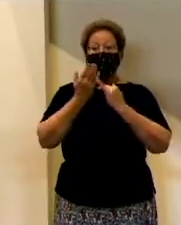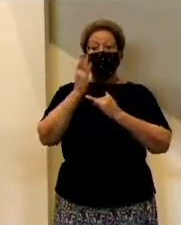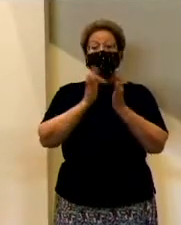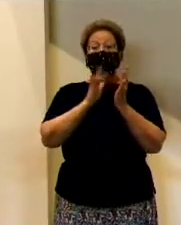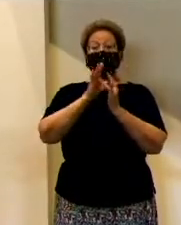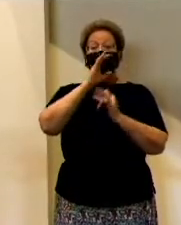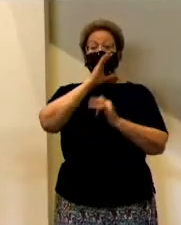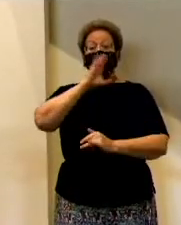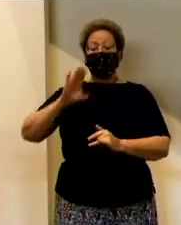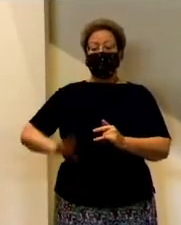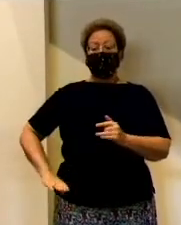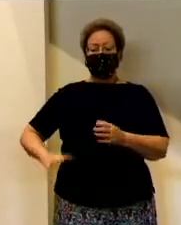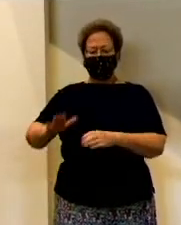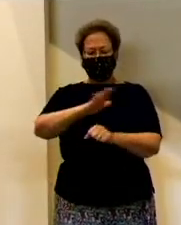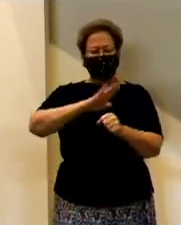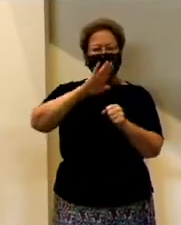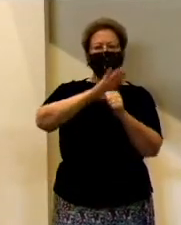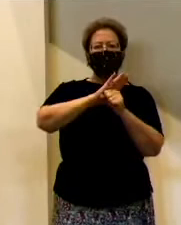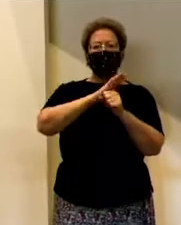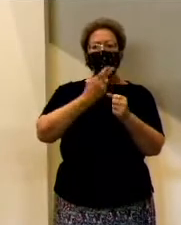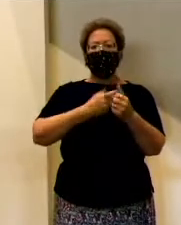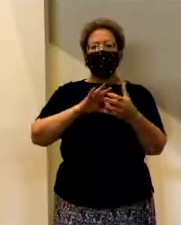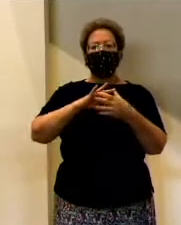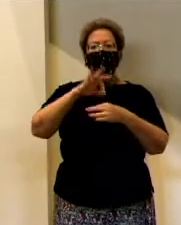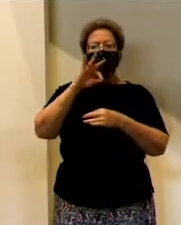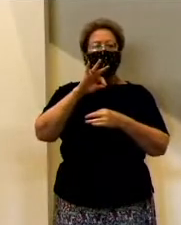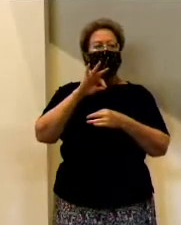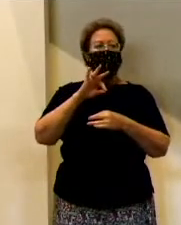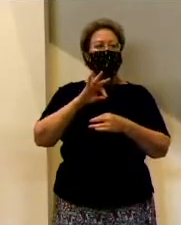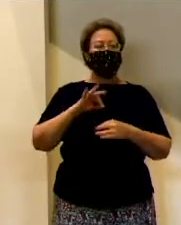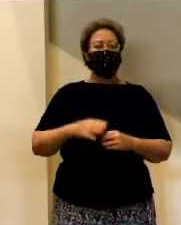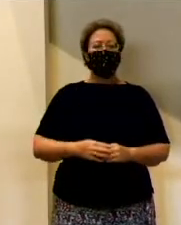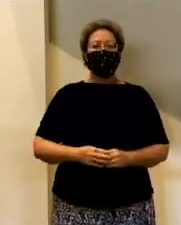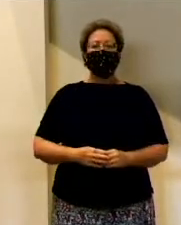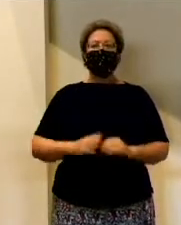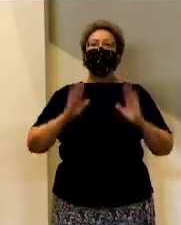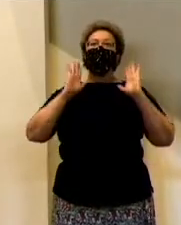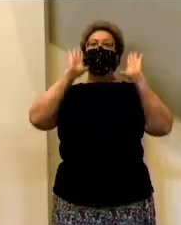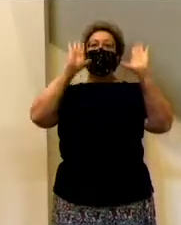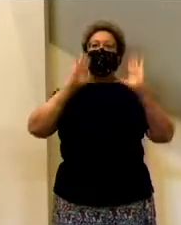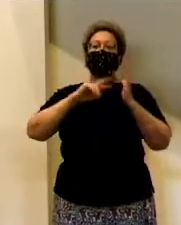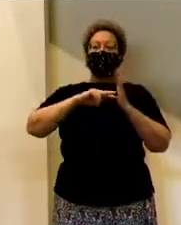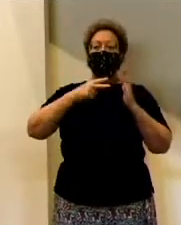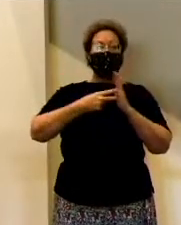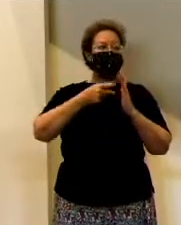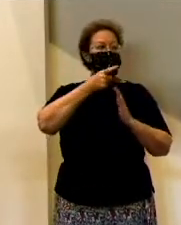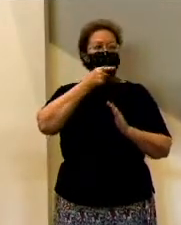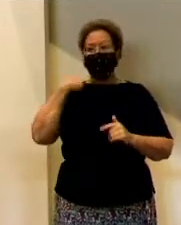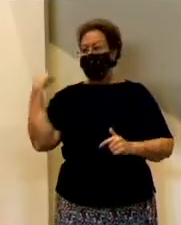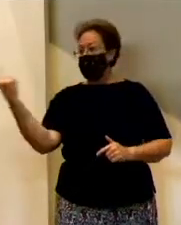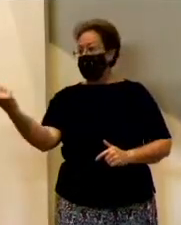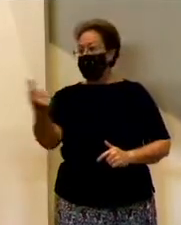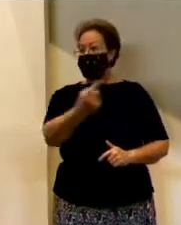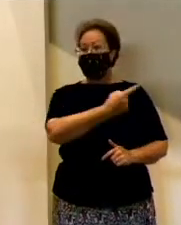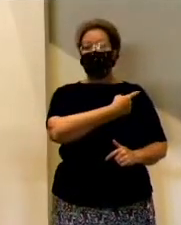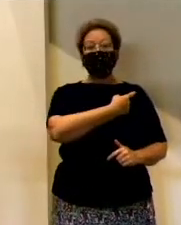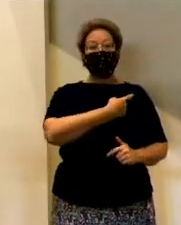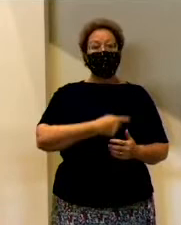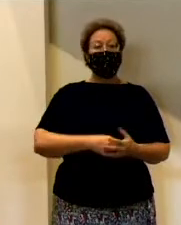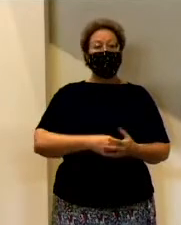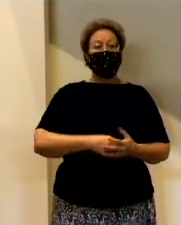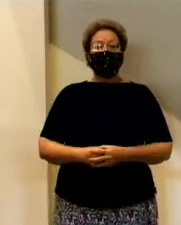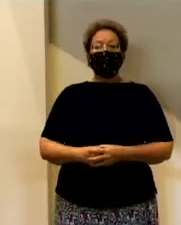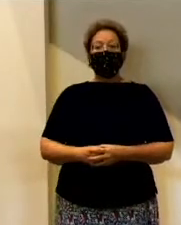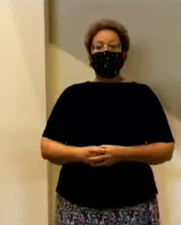We're sealed by the Holy Spirit. That gives ultimate real meaning to who we are. That's what gives us our